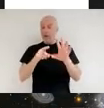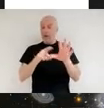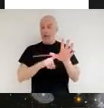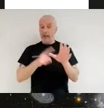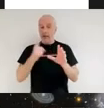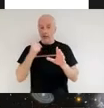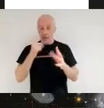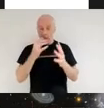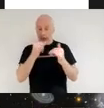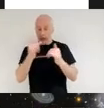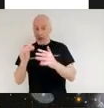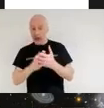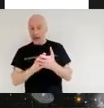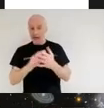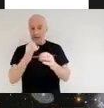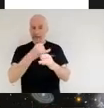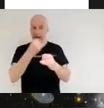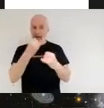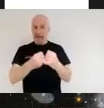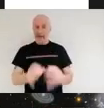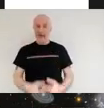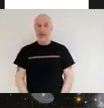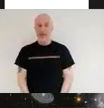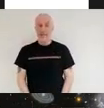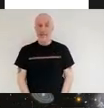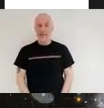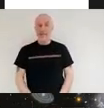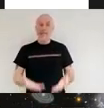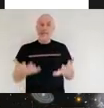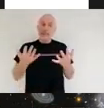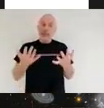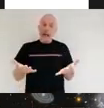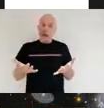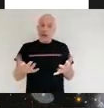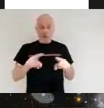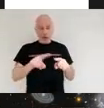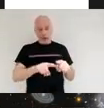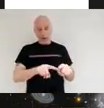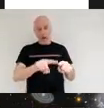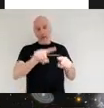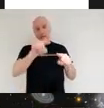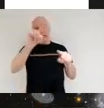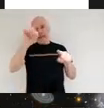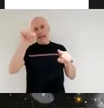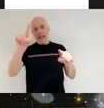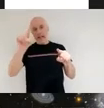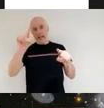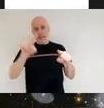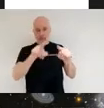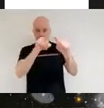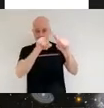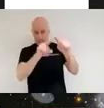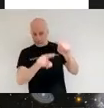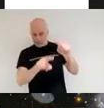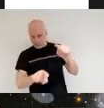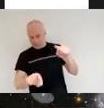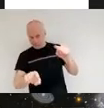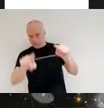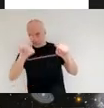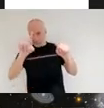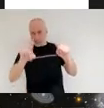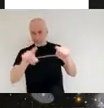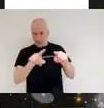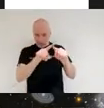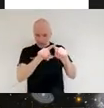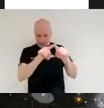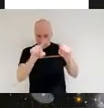so this time we're not looking for a peak an emission we're looking for a trough we're looking for where particular wavelengths